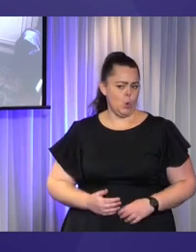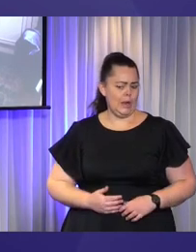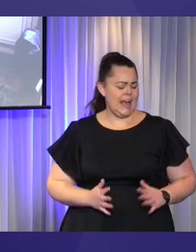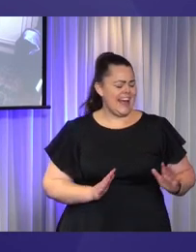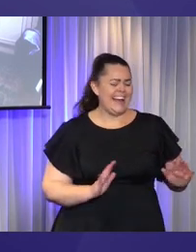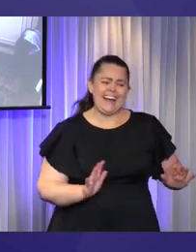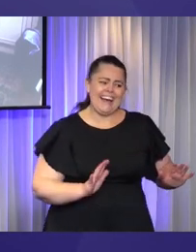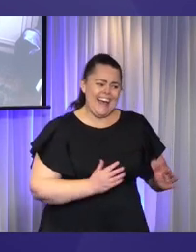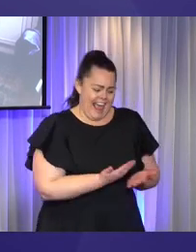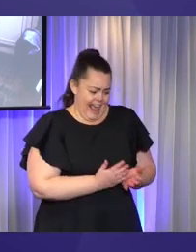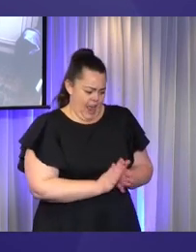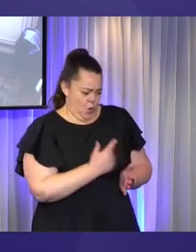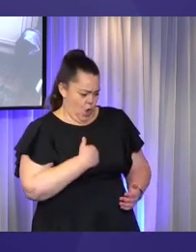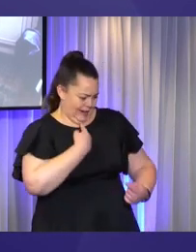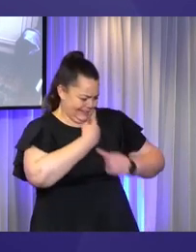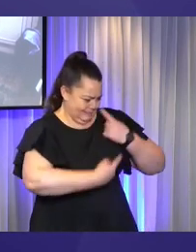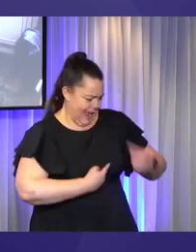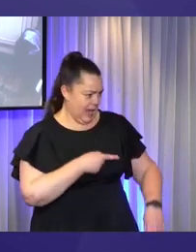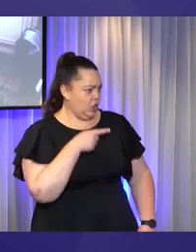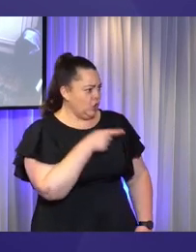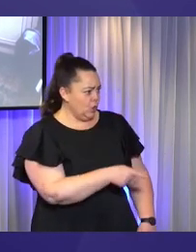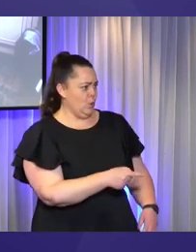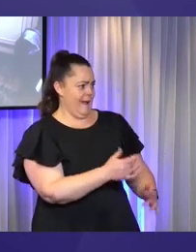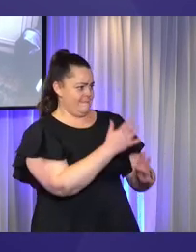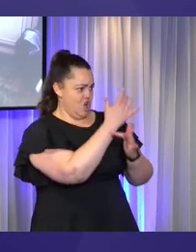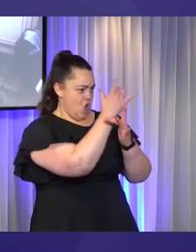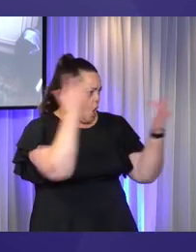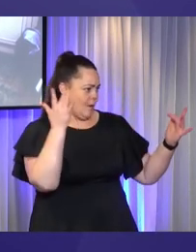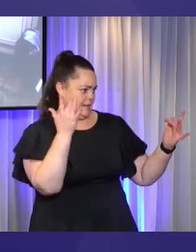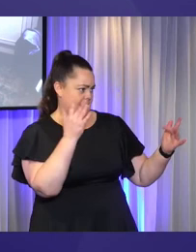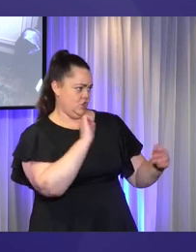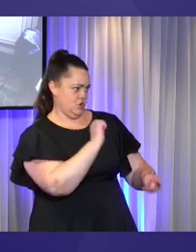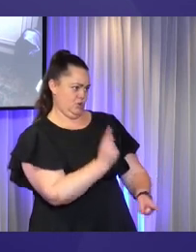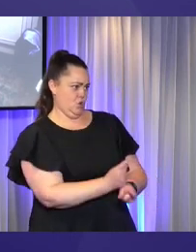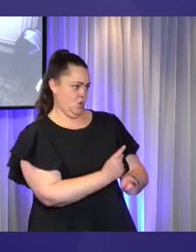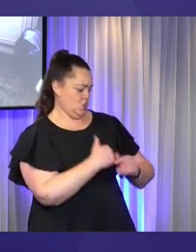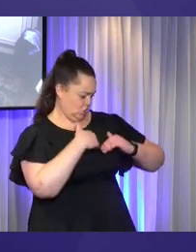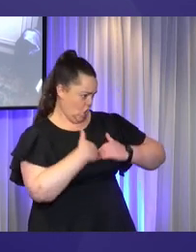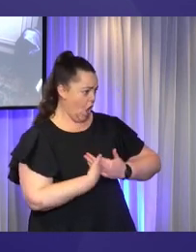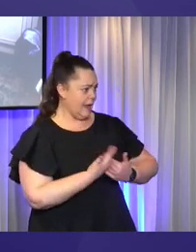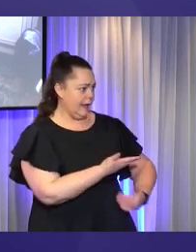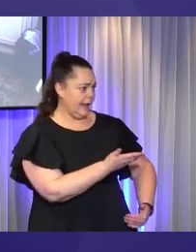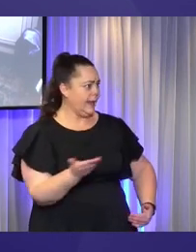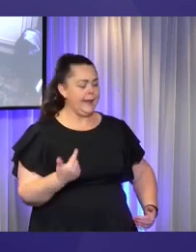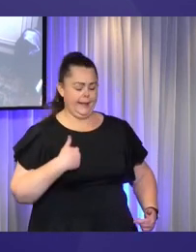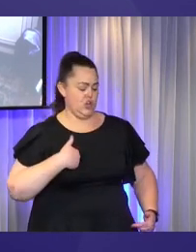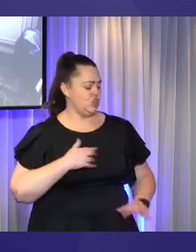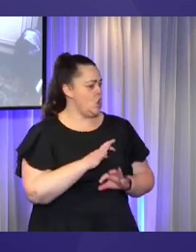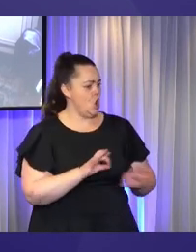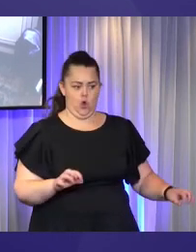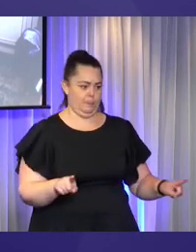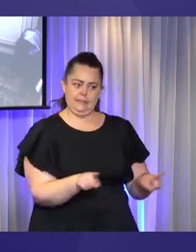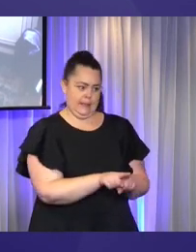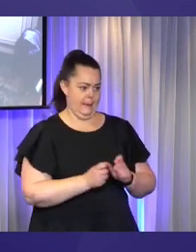actually, you have no idea what you are talking about. And I think actually,